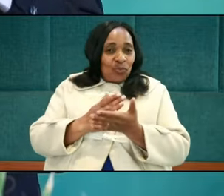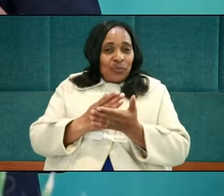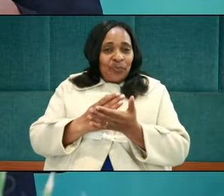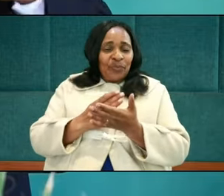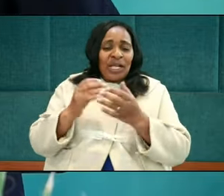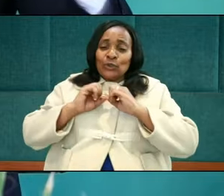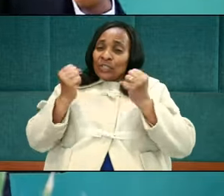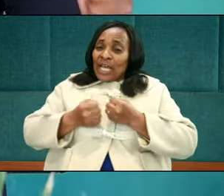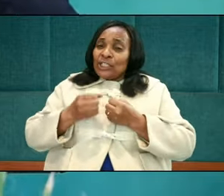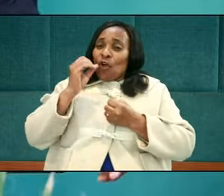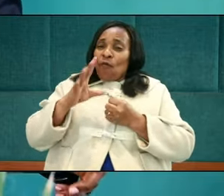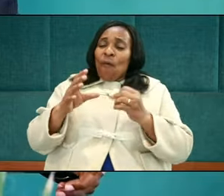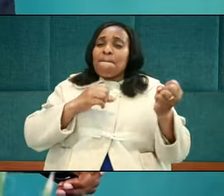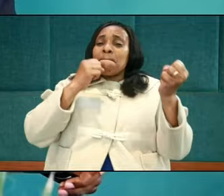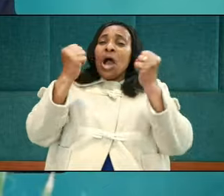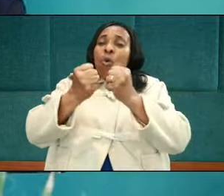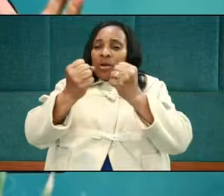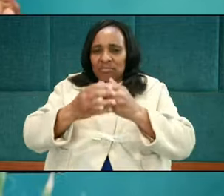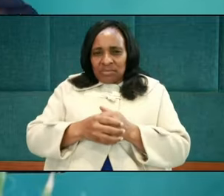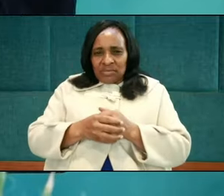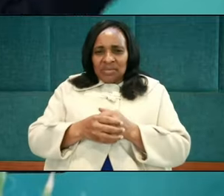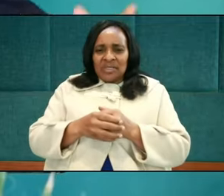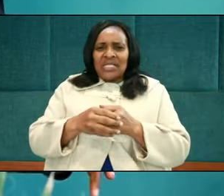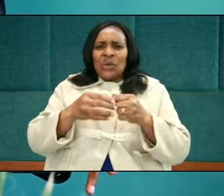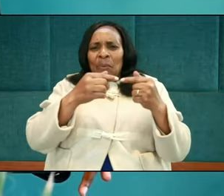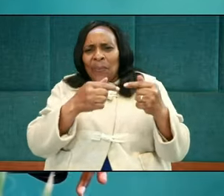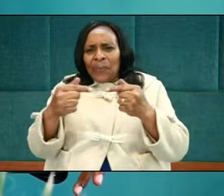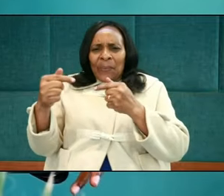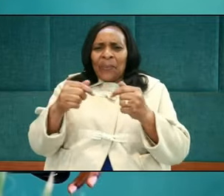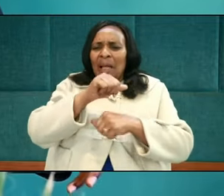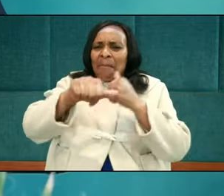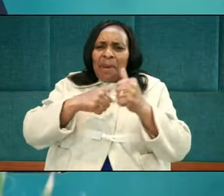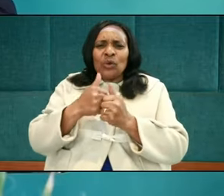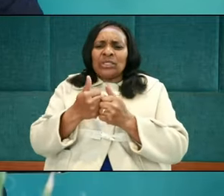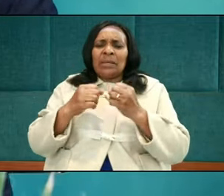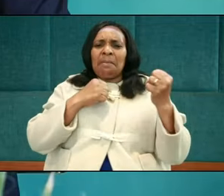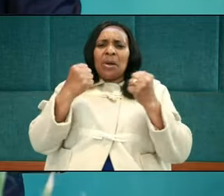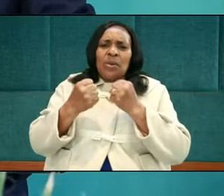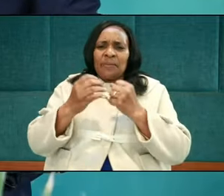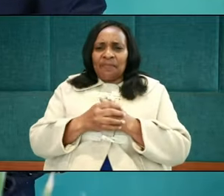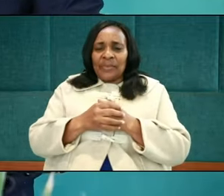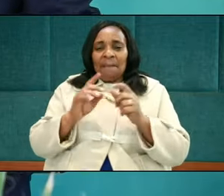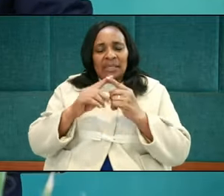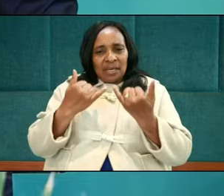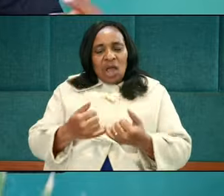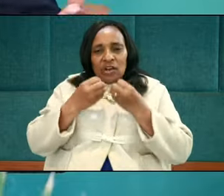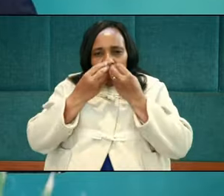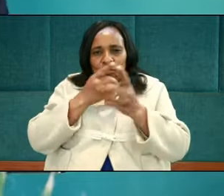is a society of power play, struggle of the most powerful. May I inform you, friends,